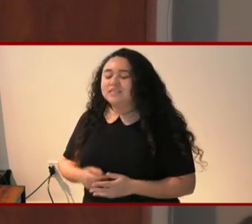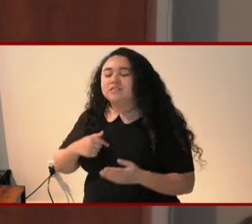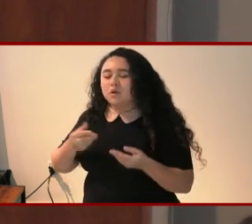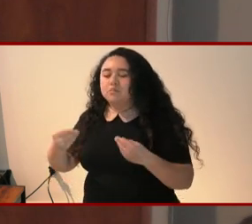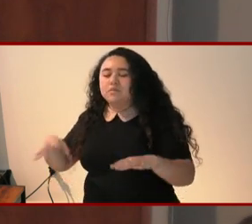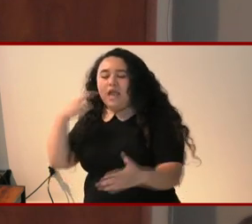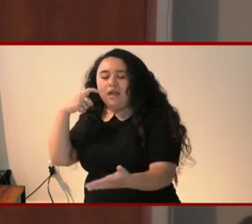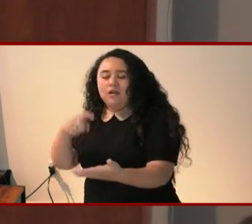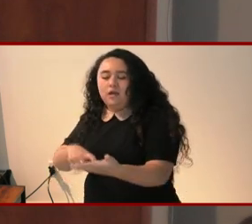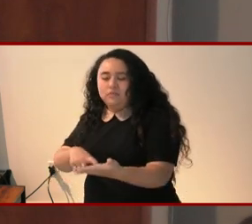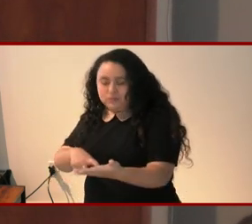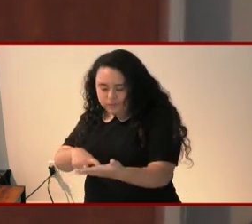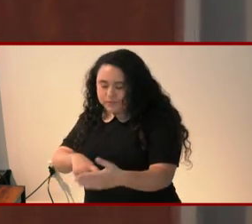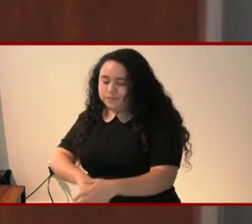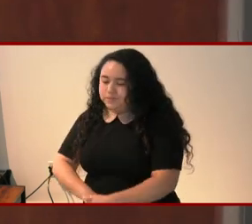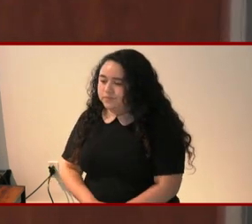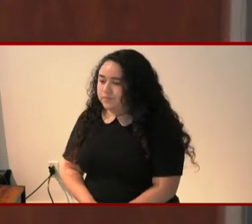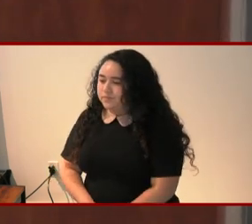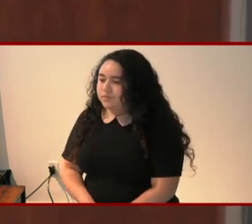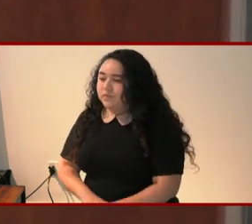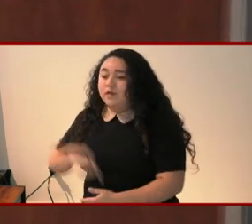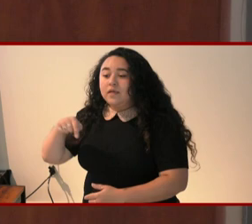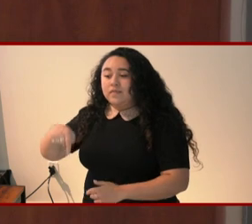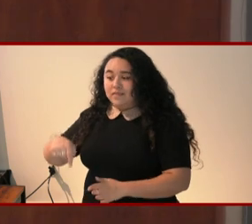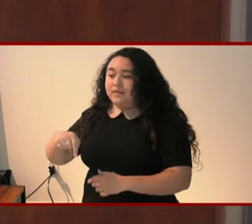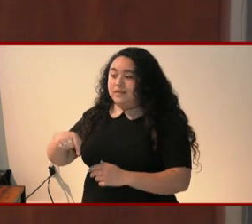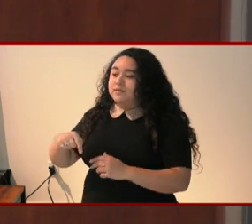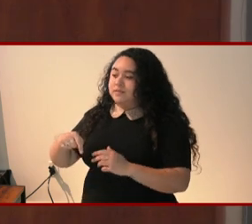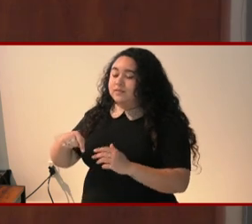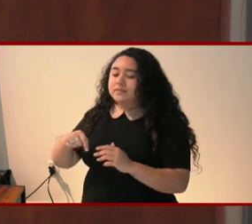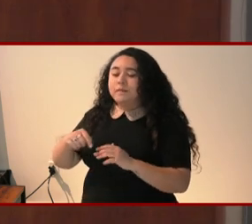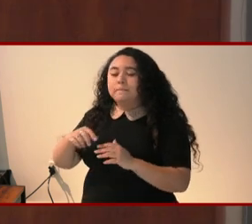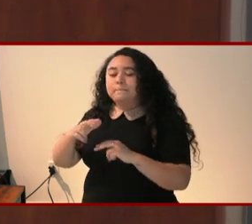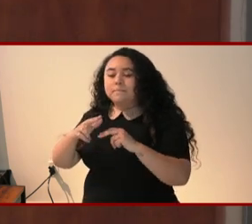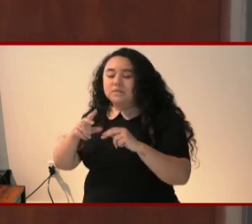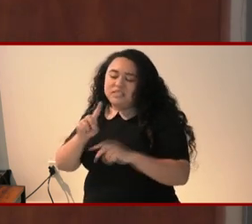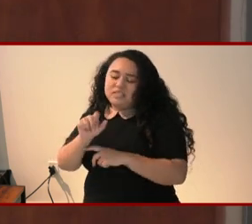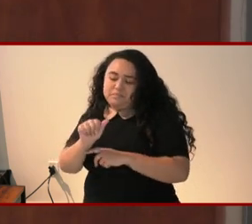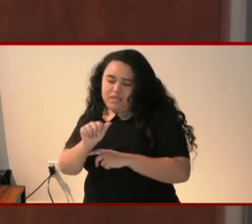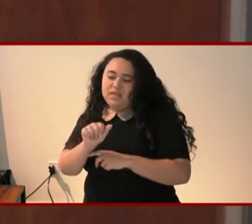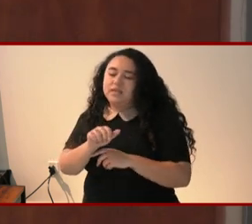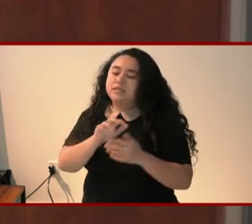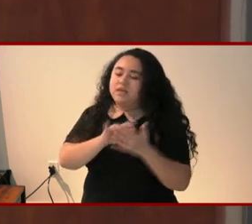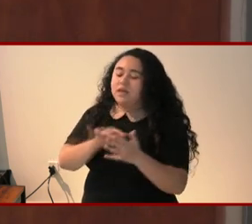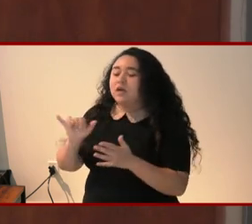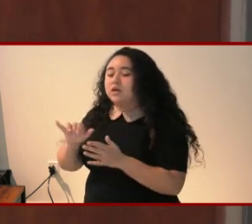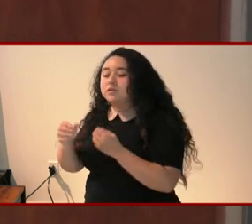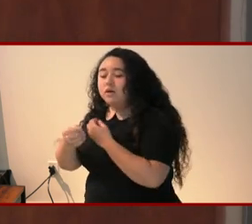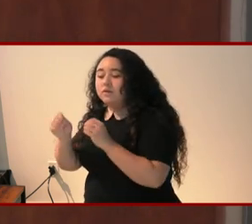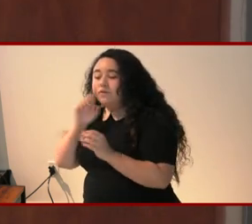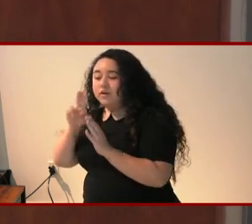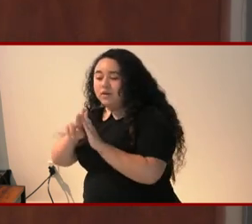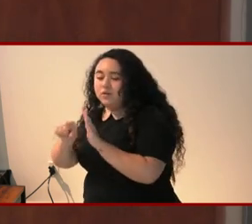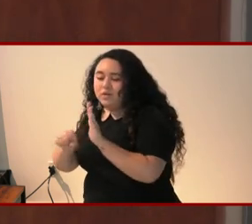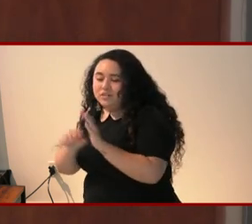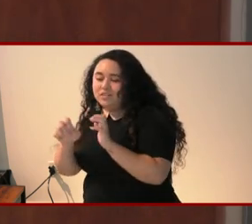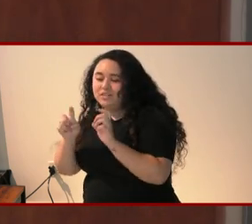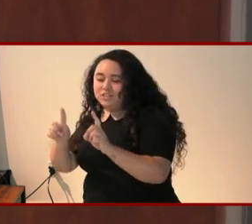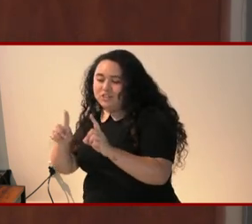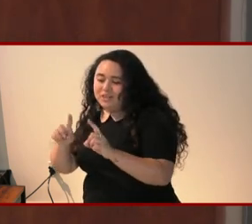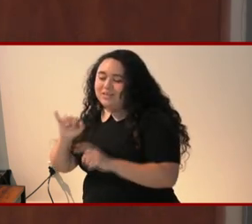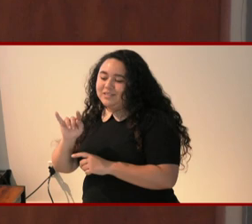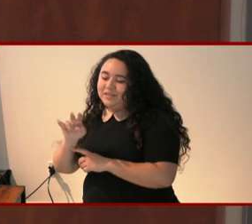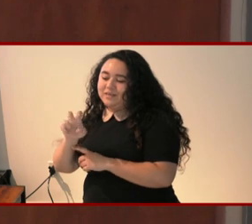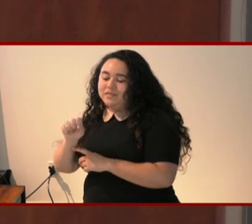acknowledgement. Disability Studies and the Office of Undergraduate Educational Initiatives acknowledge